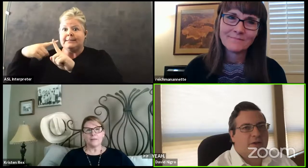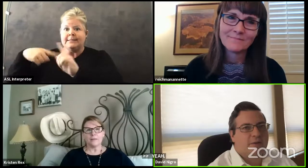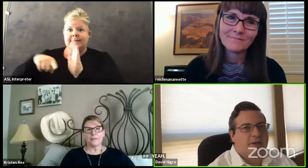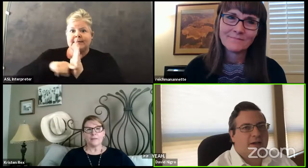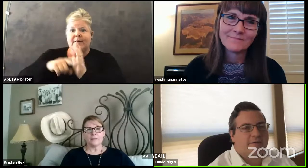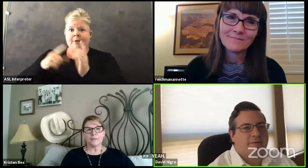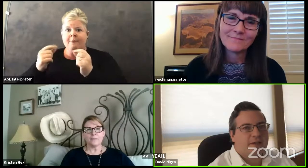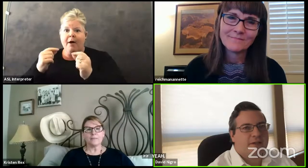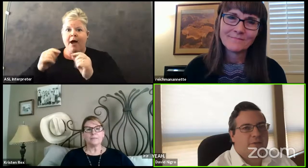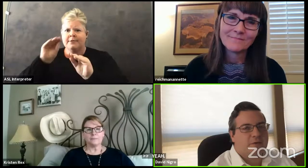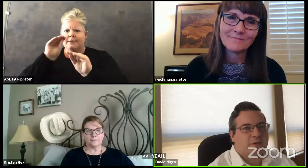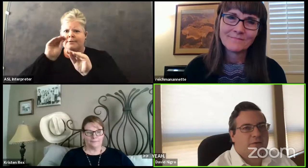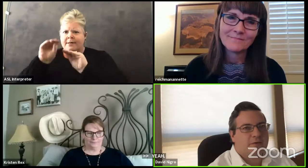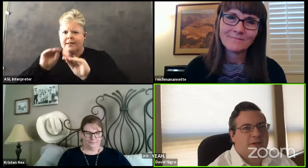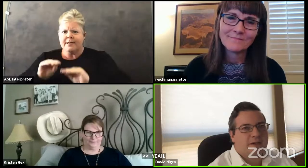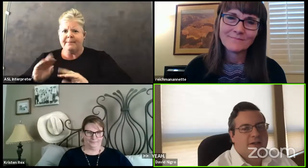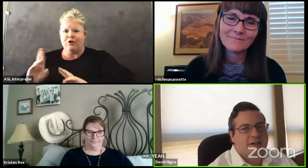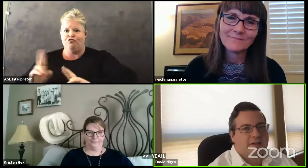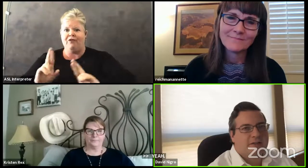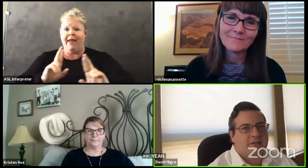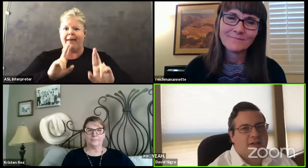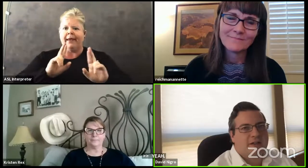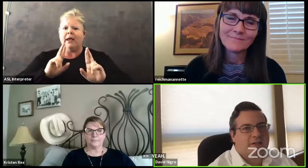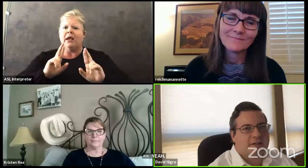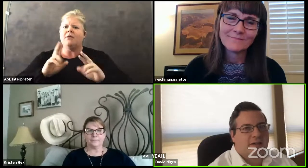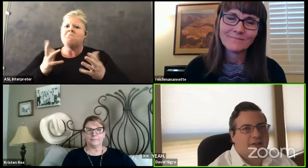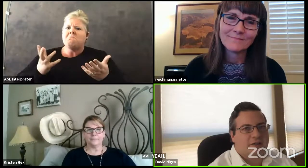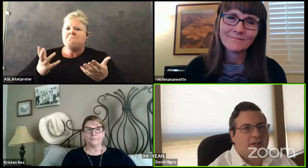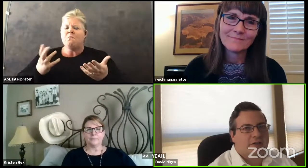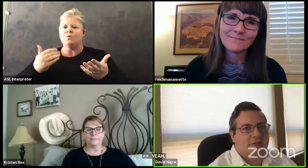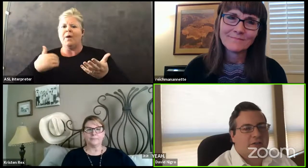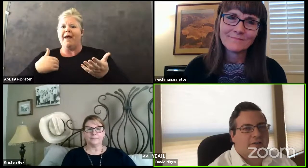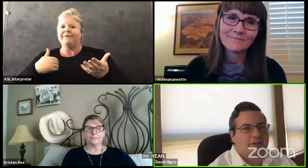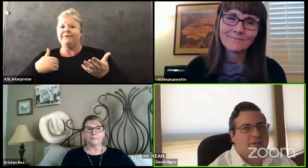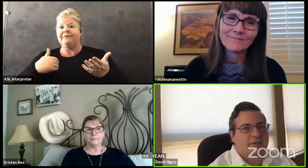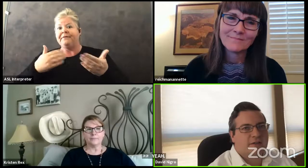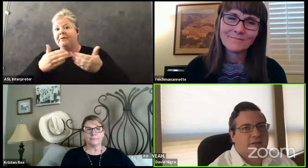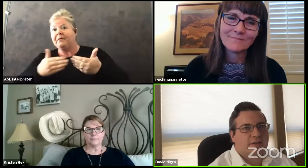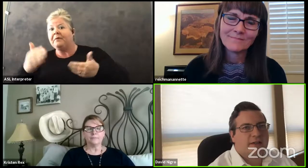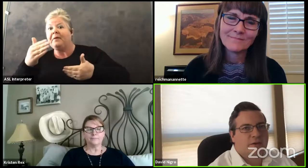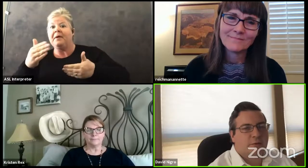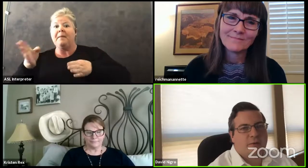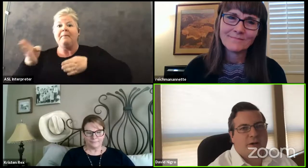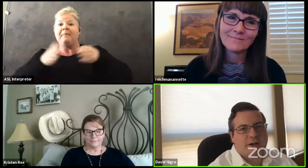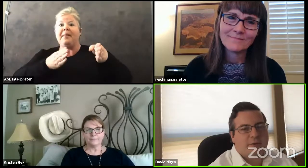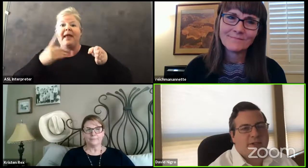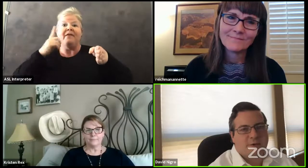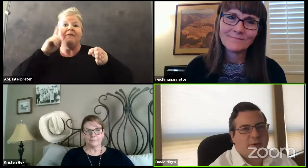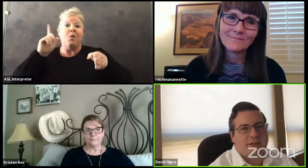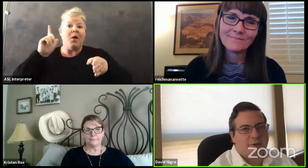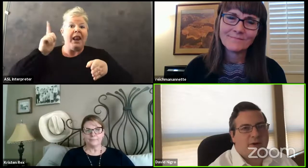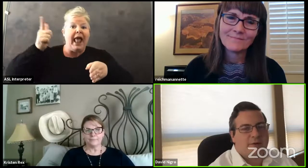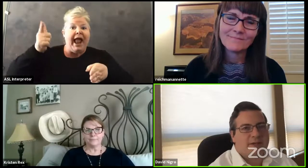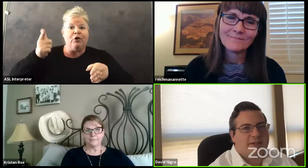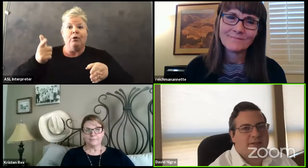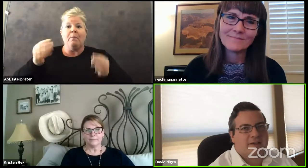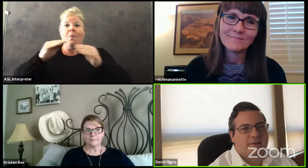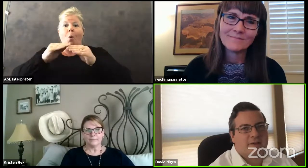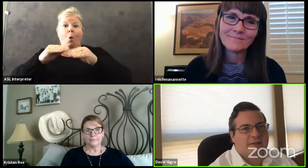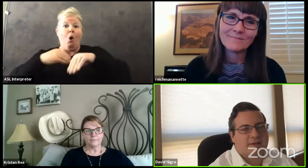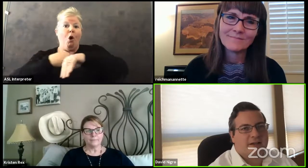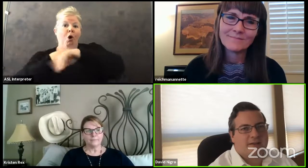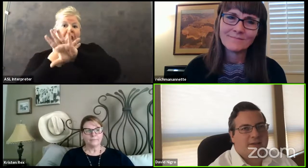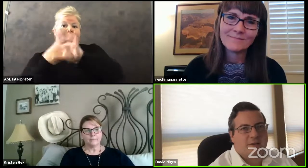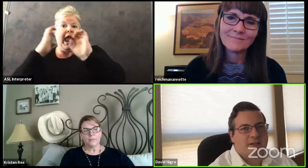further so that we can have, uh, some sort of, uh, sustained tele-education service later where, and we can deploy that where it makes